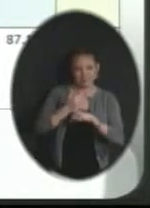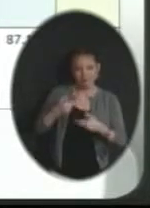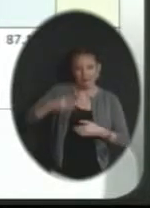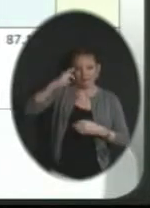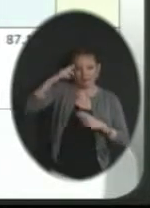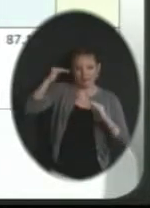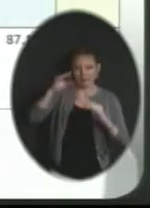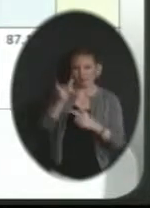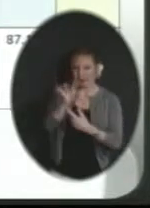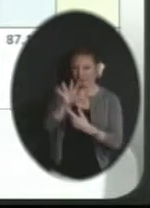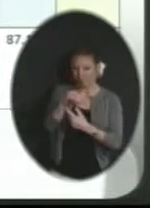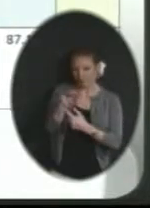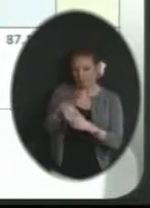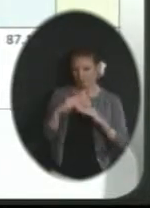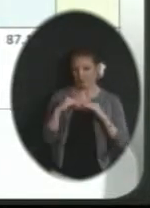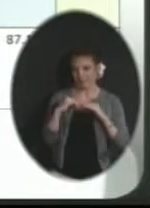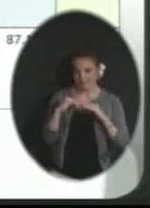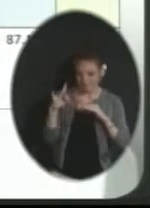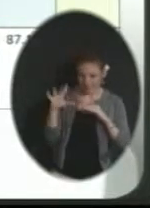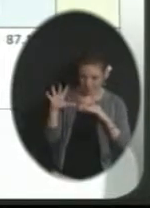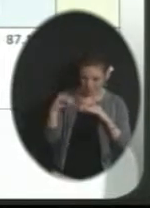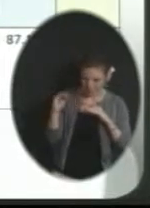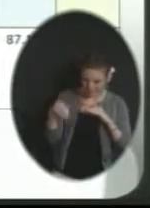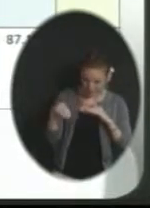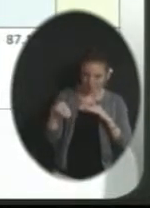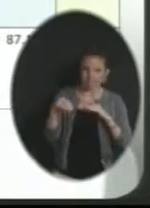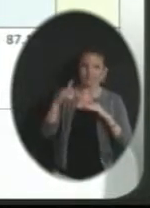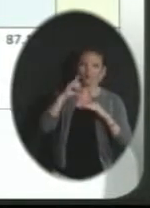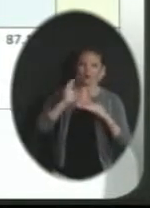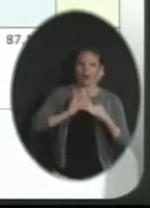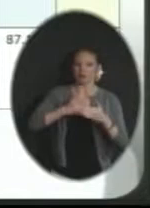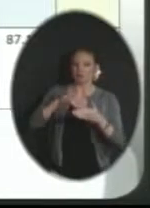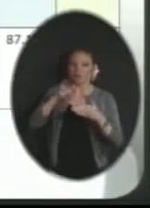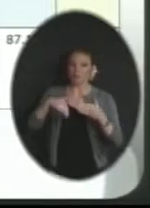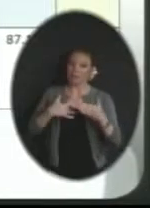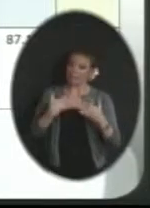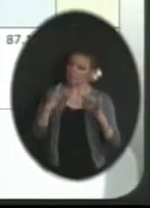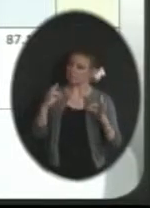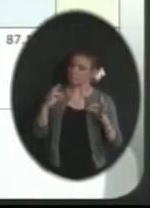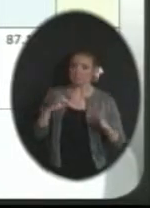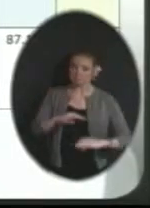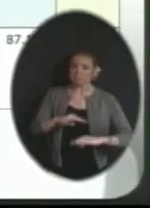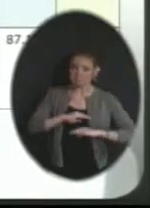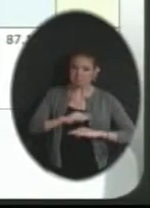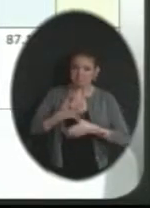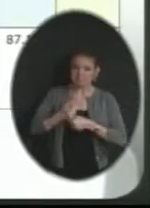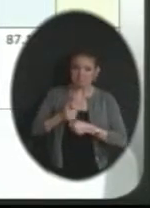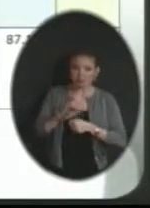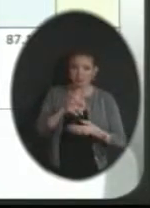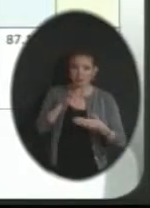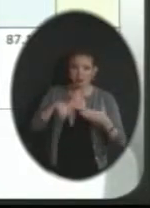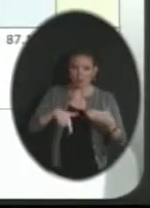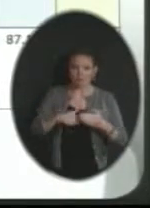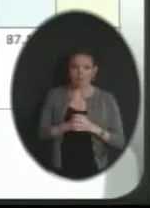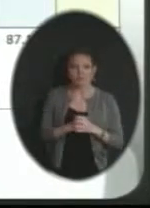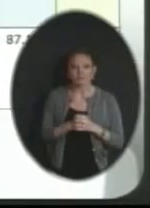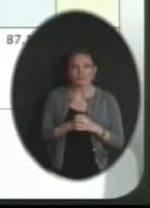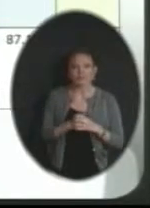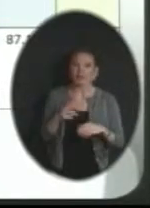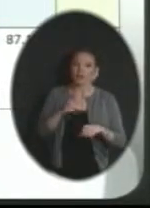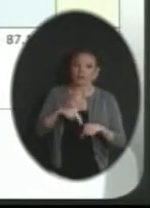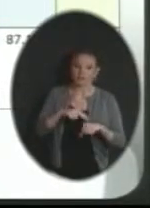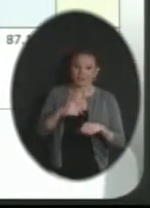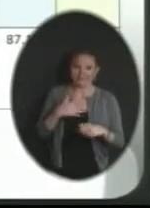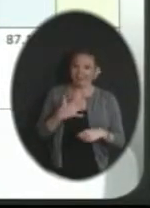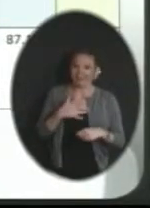minimally on our results, so we feel very good about those results as well. And, of course, I always think it's